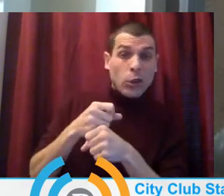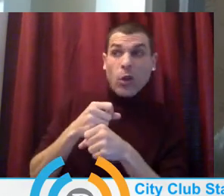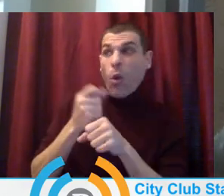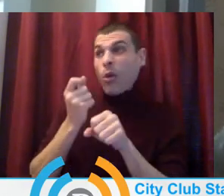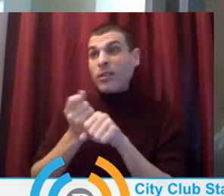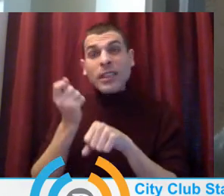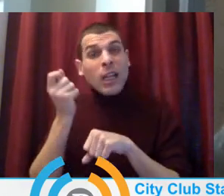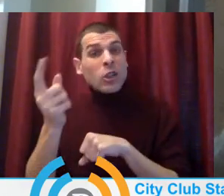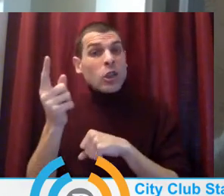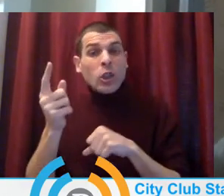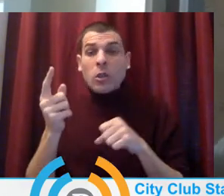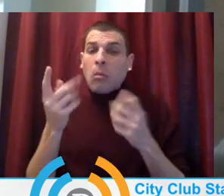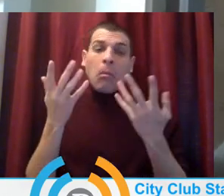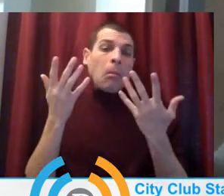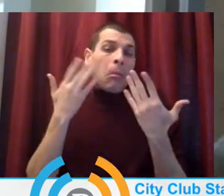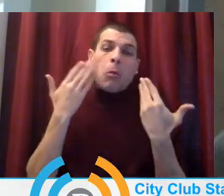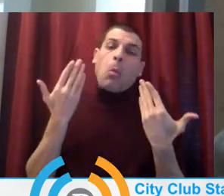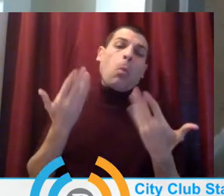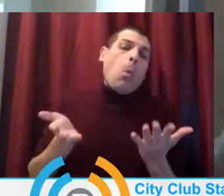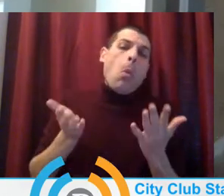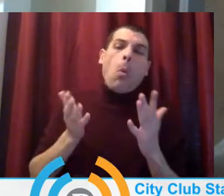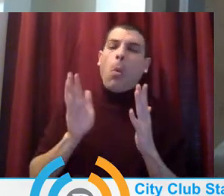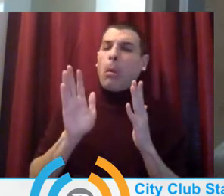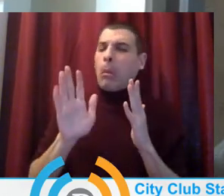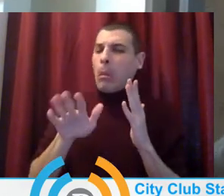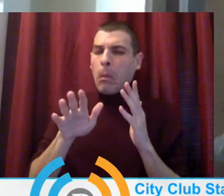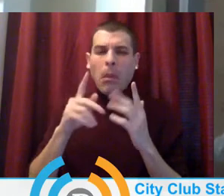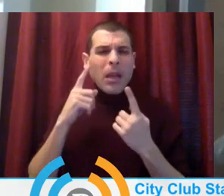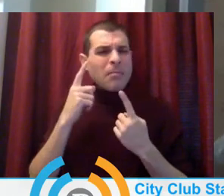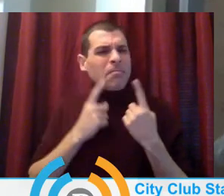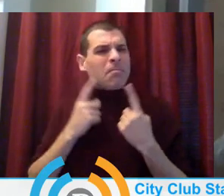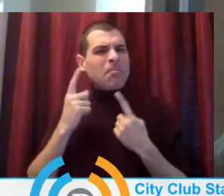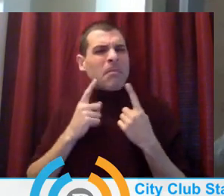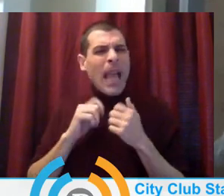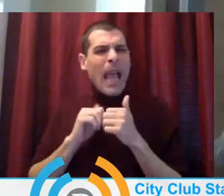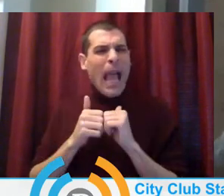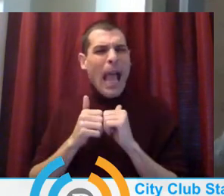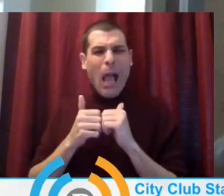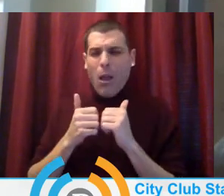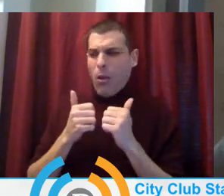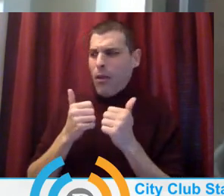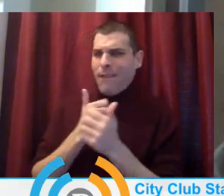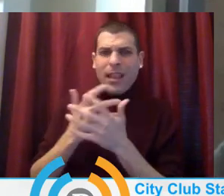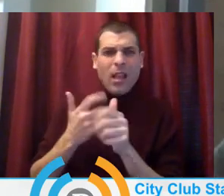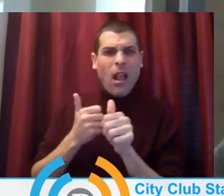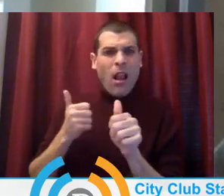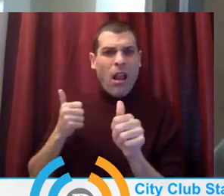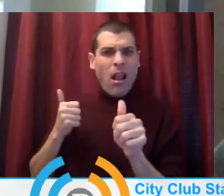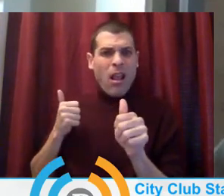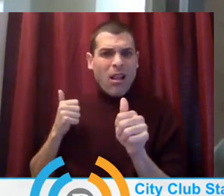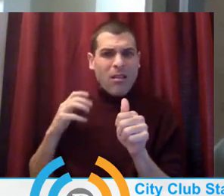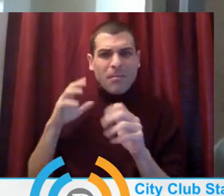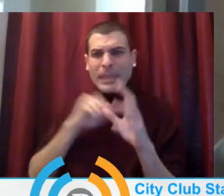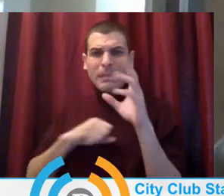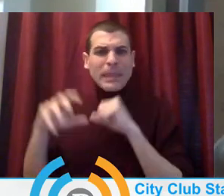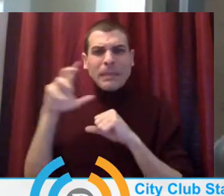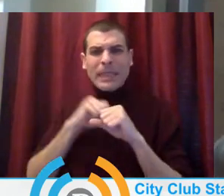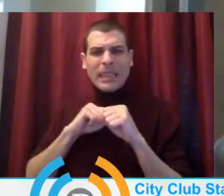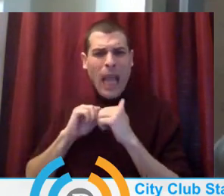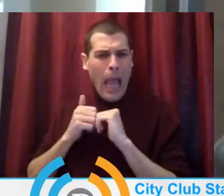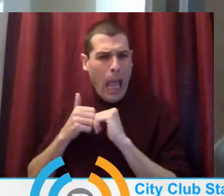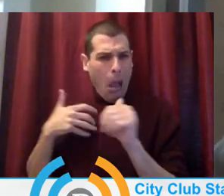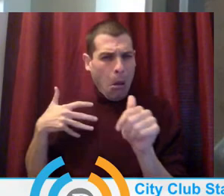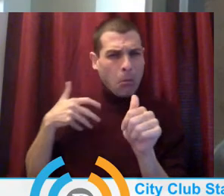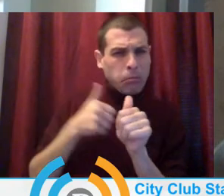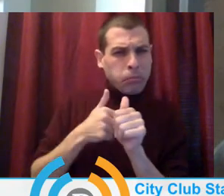next, we have to wonder, how do we make up to them for the lost time? It's clear we can't go back to school in the same